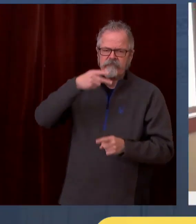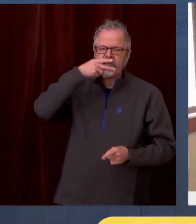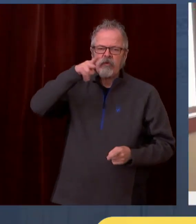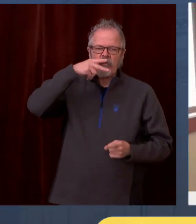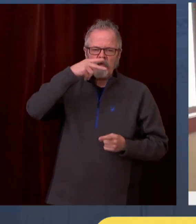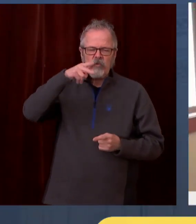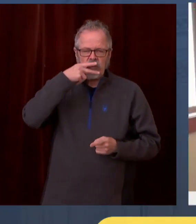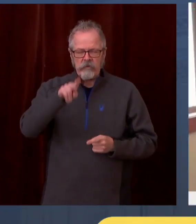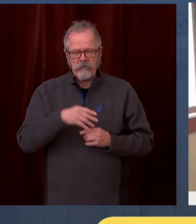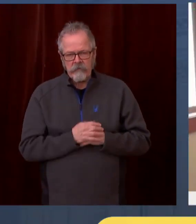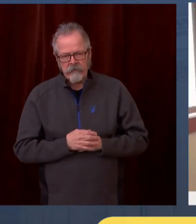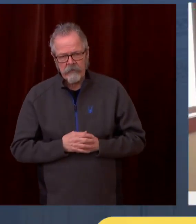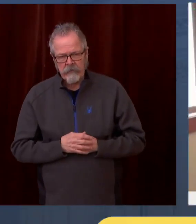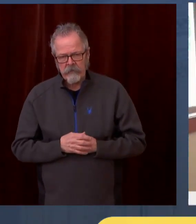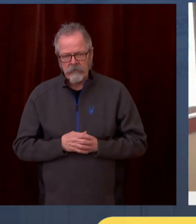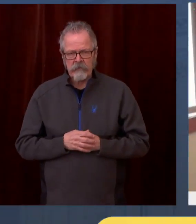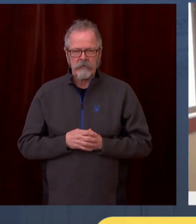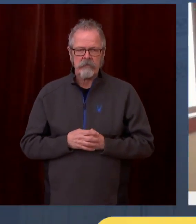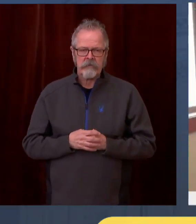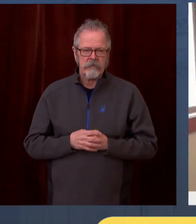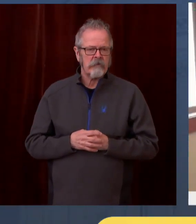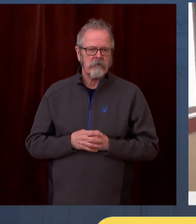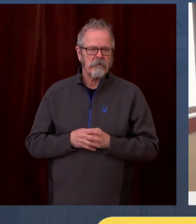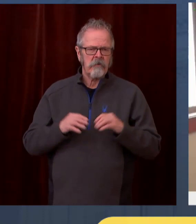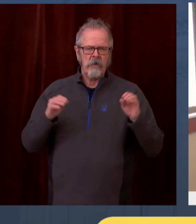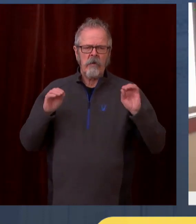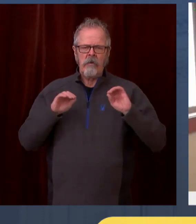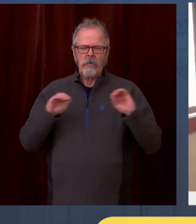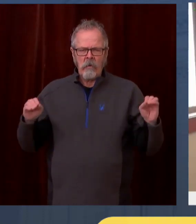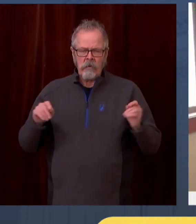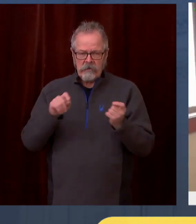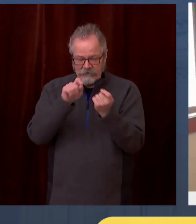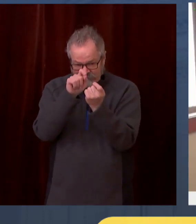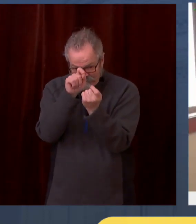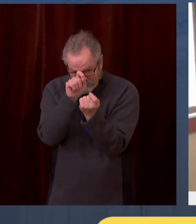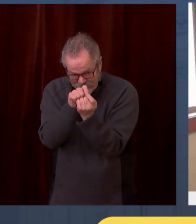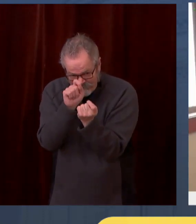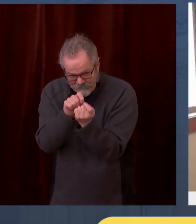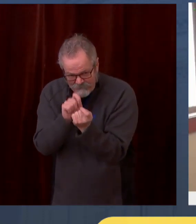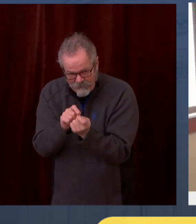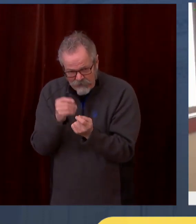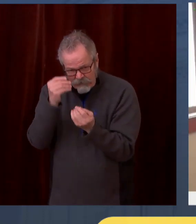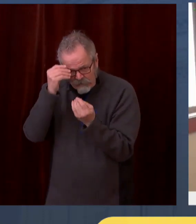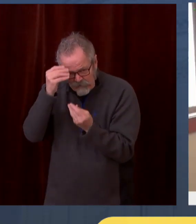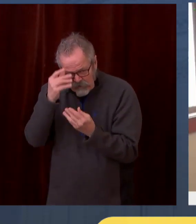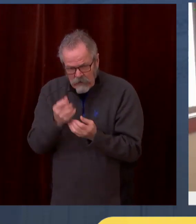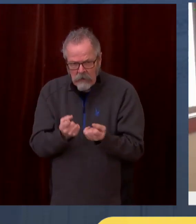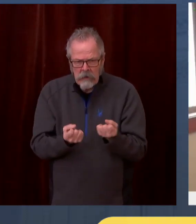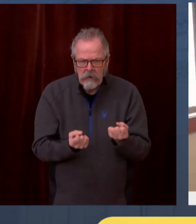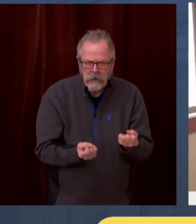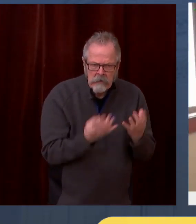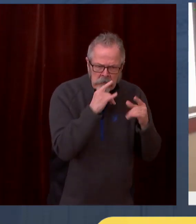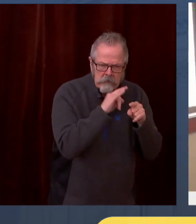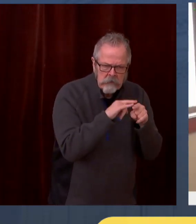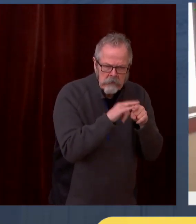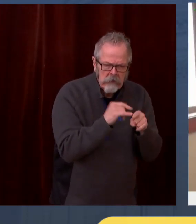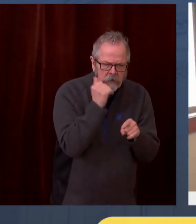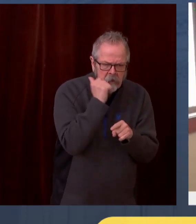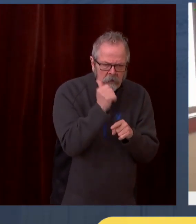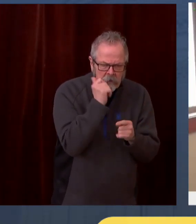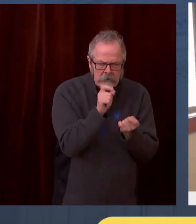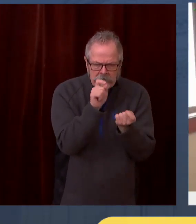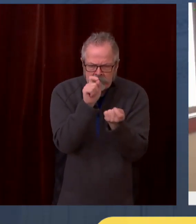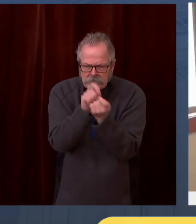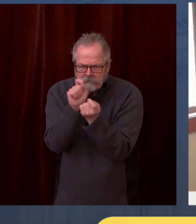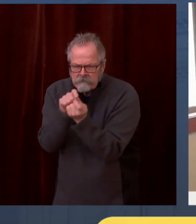doing any further definition of defining smoking. So, we are using the CDC chronic medical condition list about